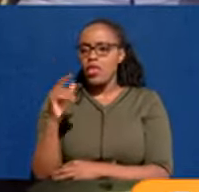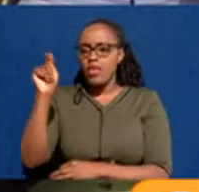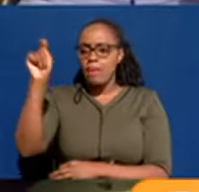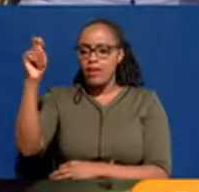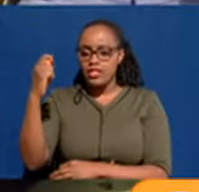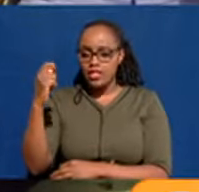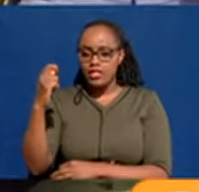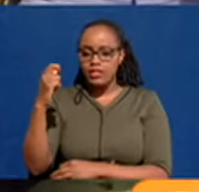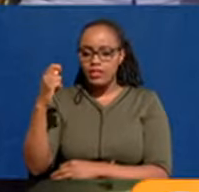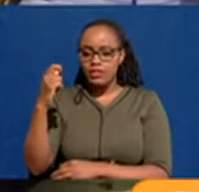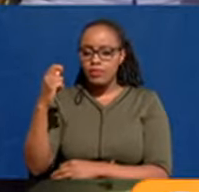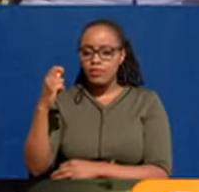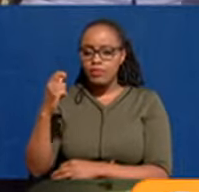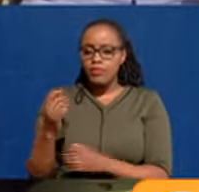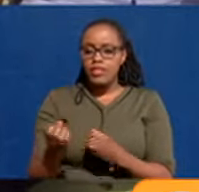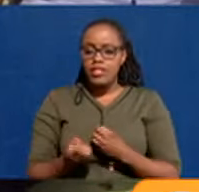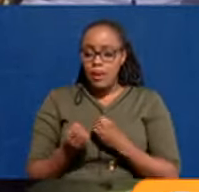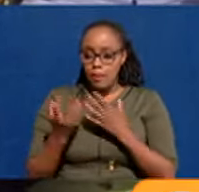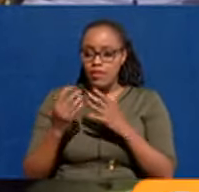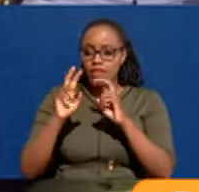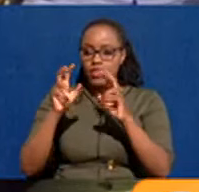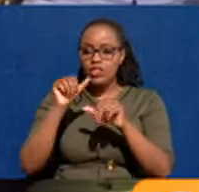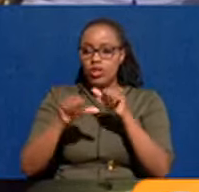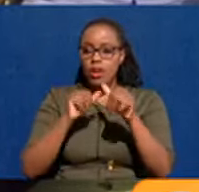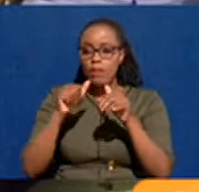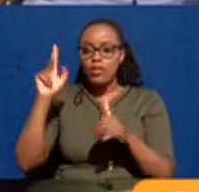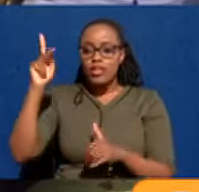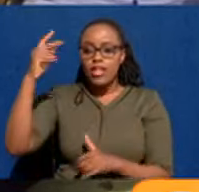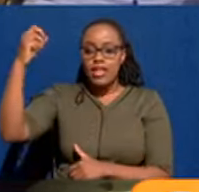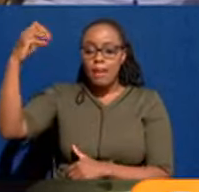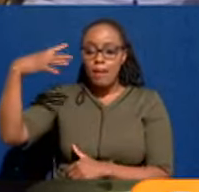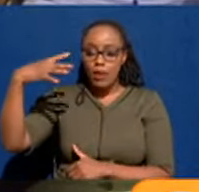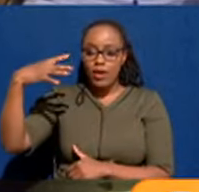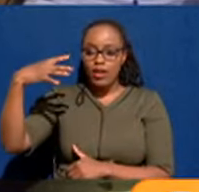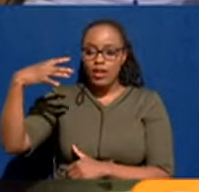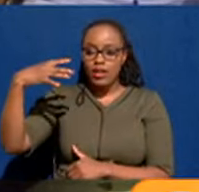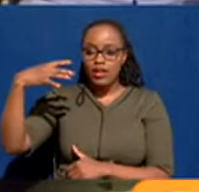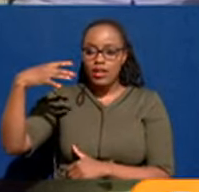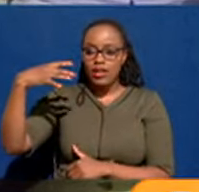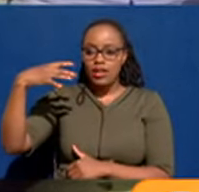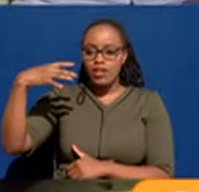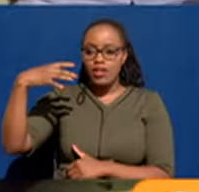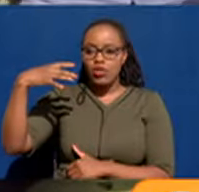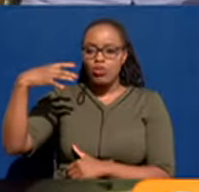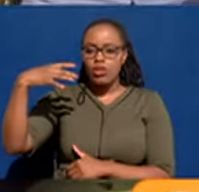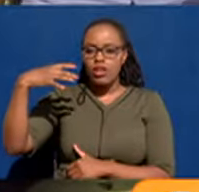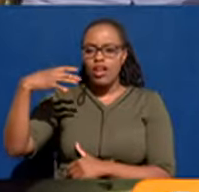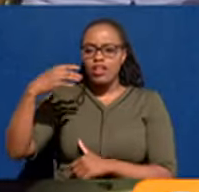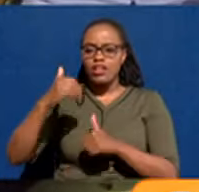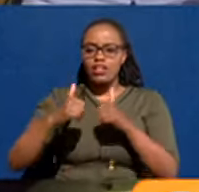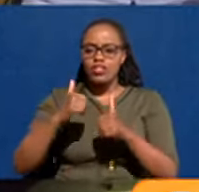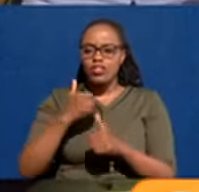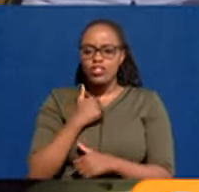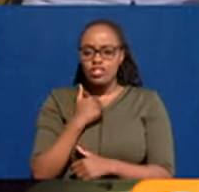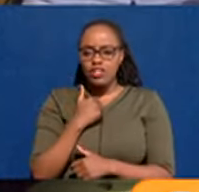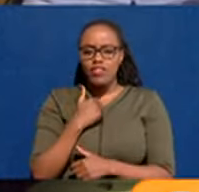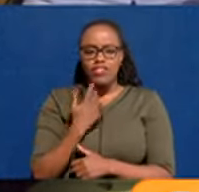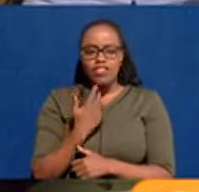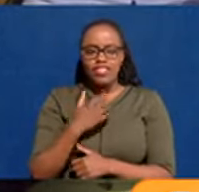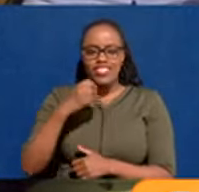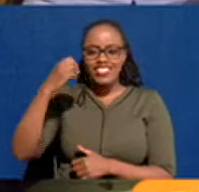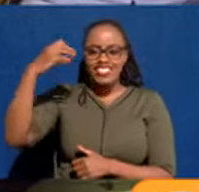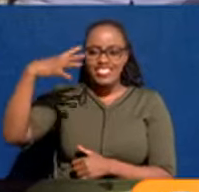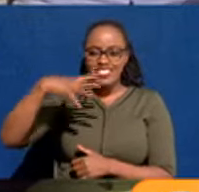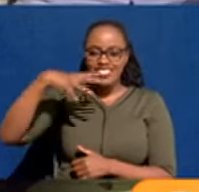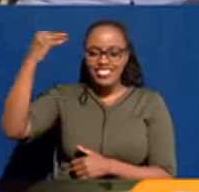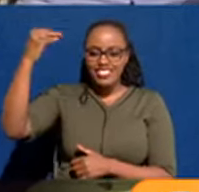expressed himself on the issue of Kenya power, totally putting people in blackout. And